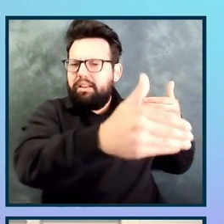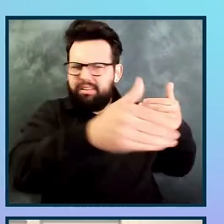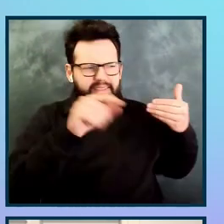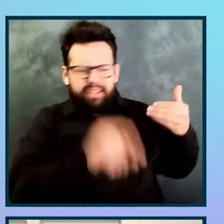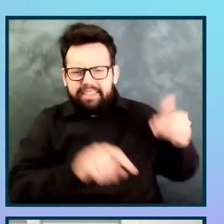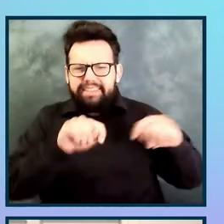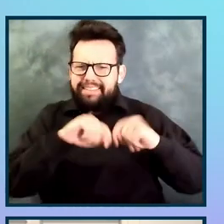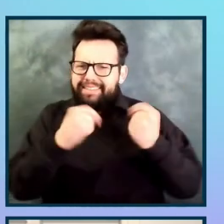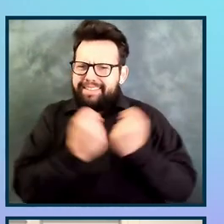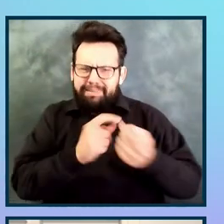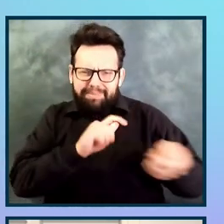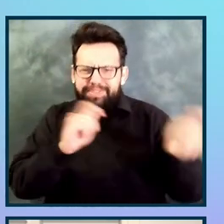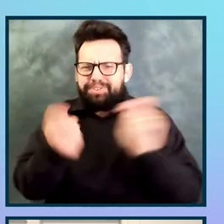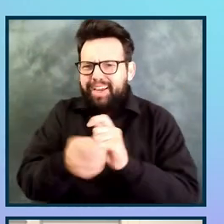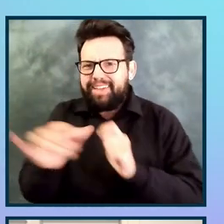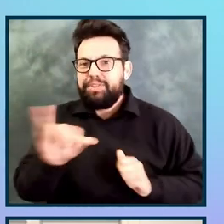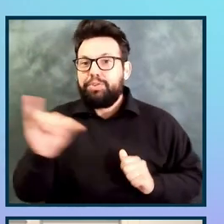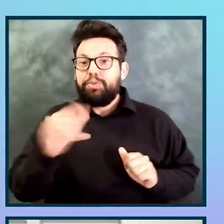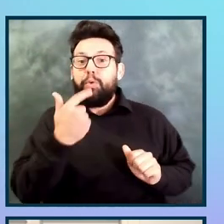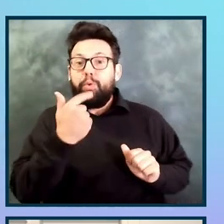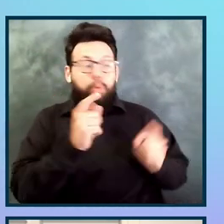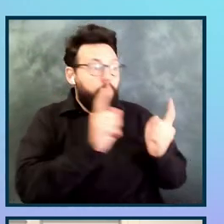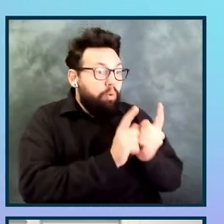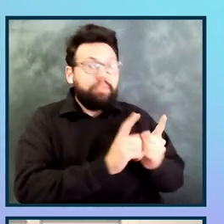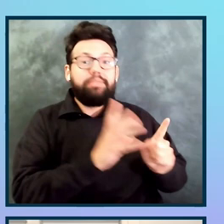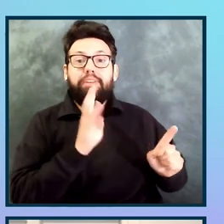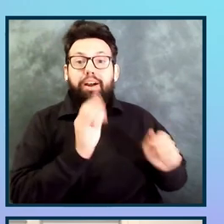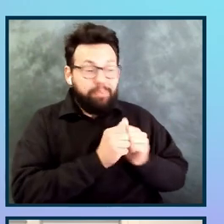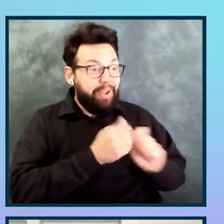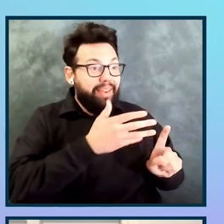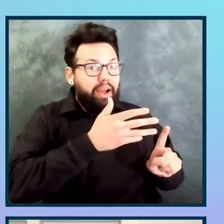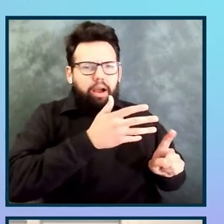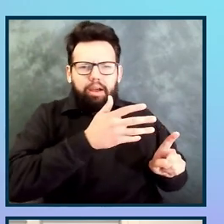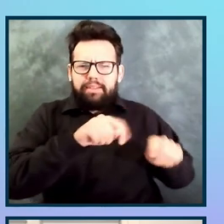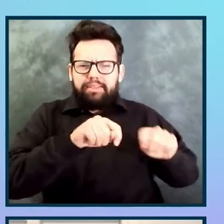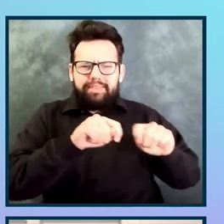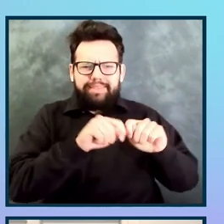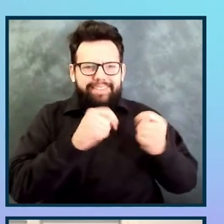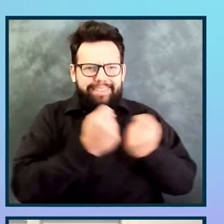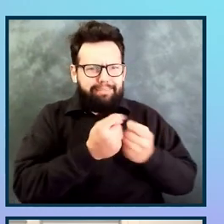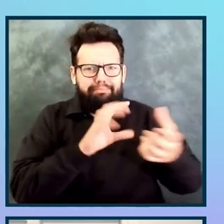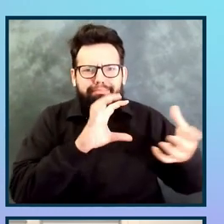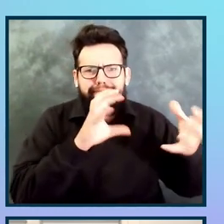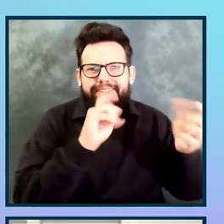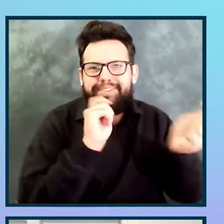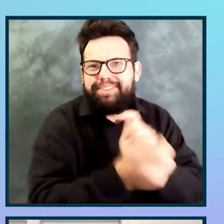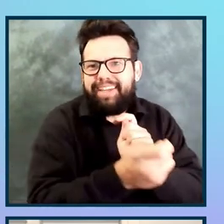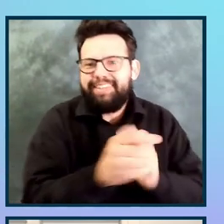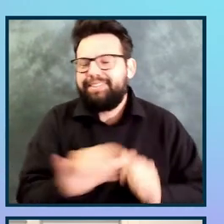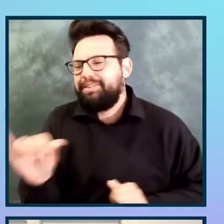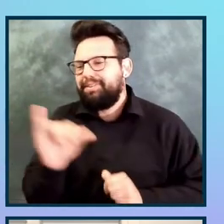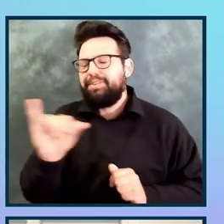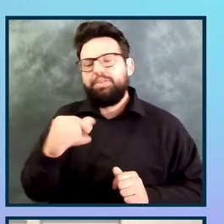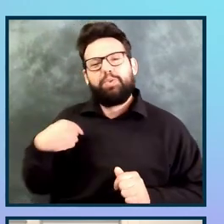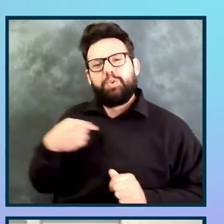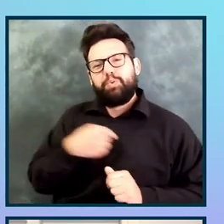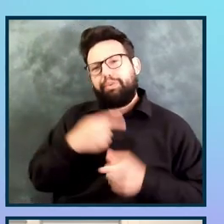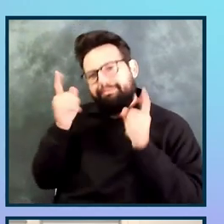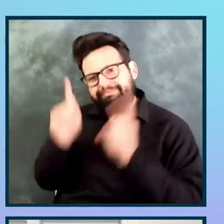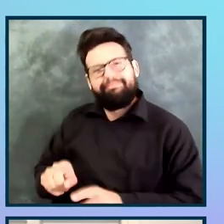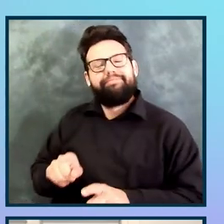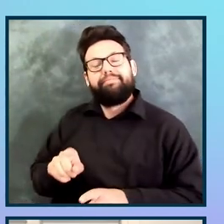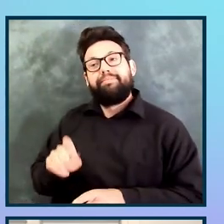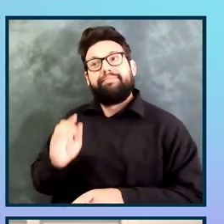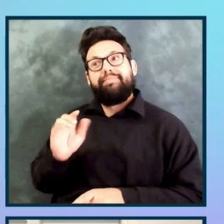talked to at the end. So John and I felt pretty certain that this is not the best way to run an audit. So chapter two,